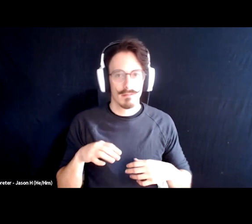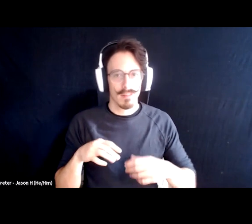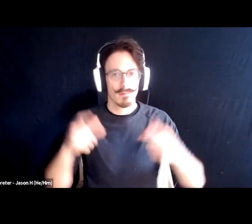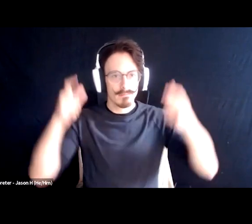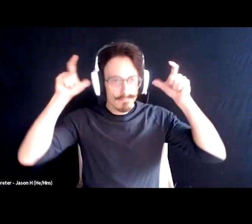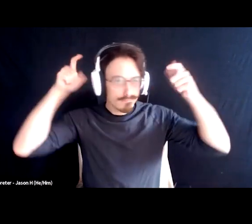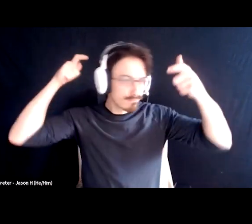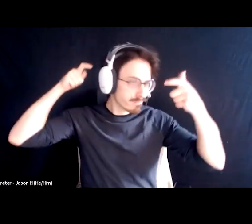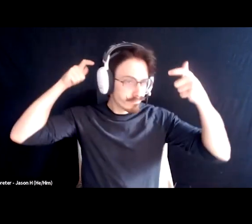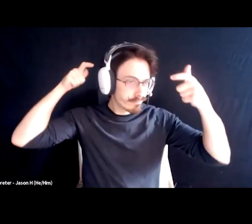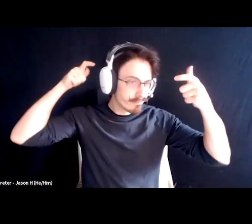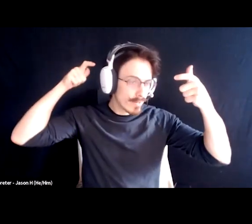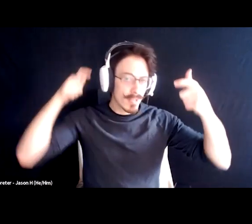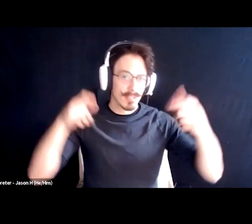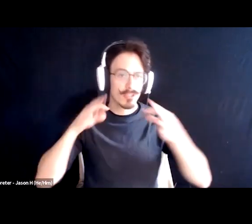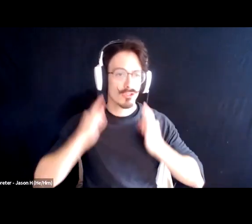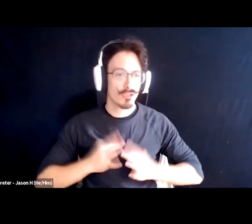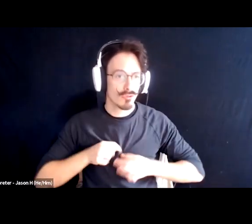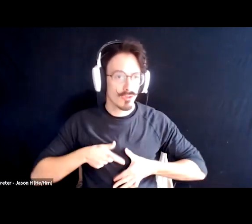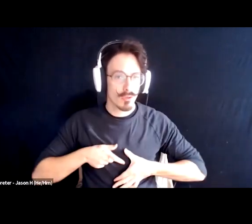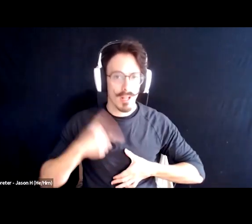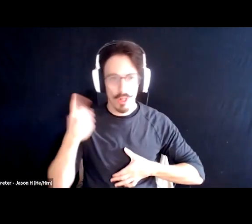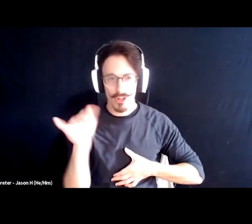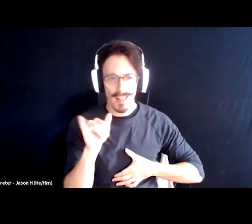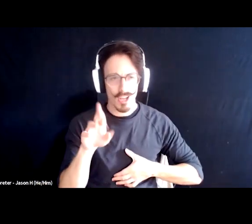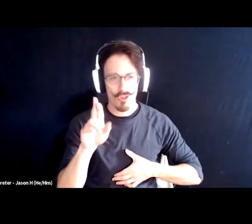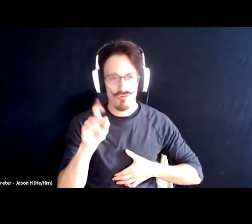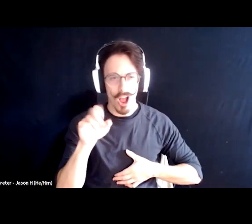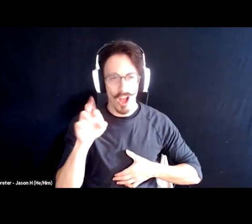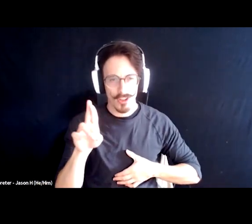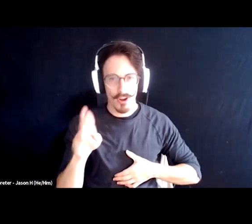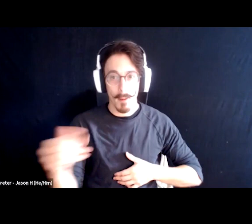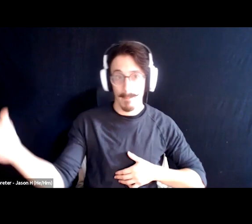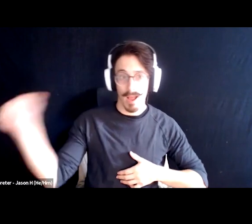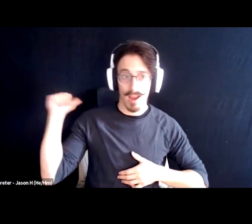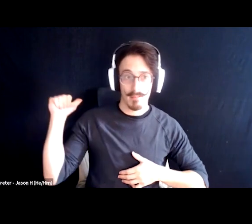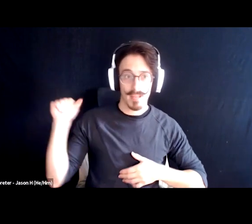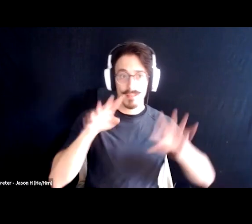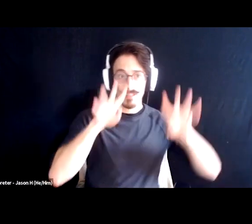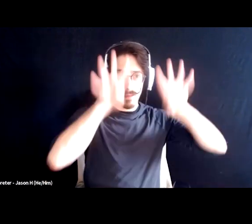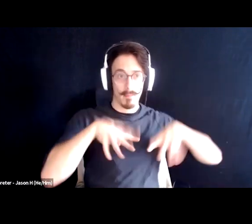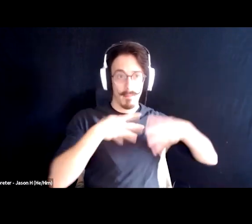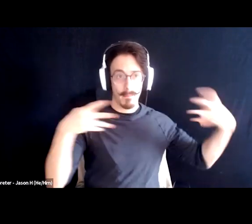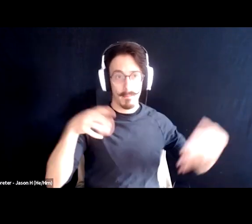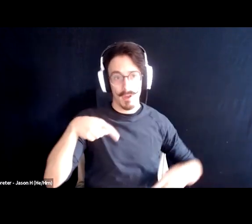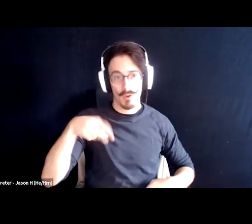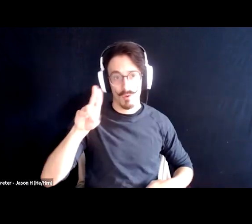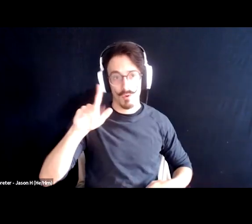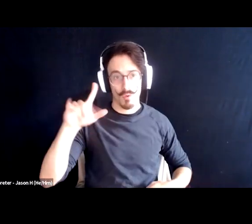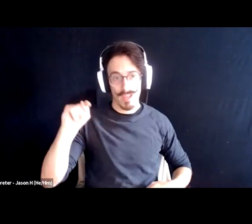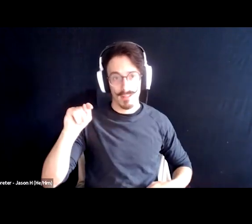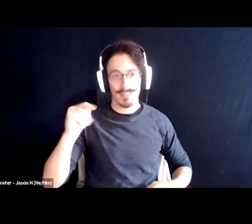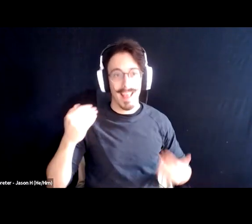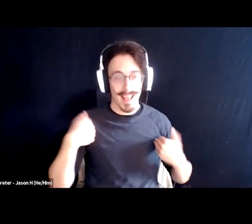kind of look like a rocker dude um and behind me is a quilt that i use as a backdrop that has a bunch of my old t-shirts